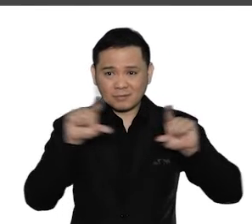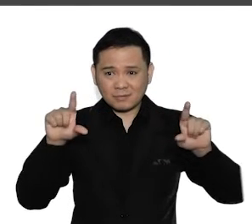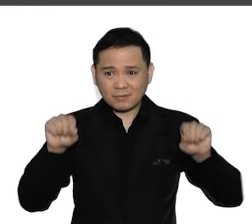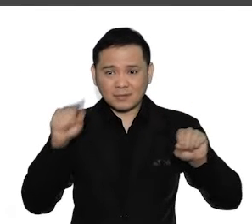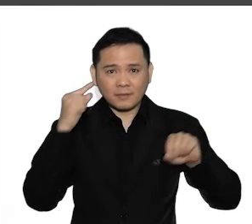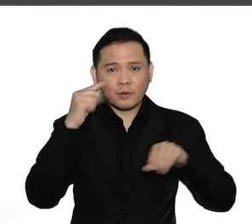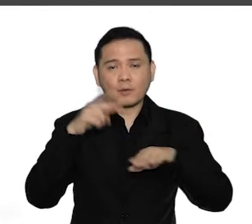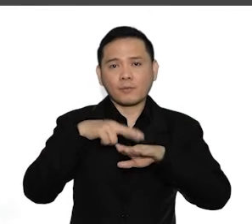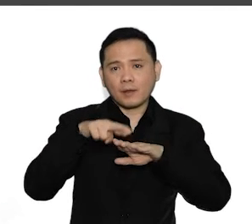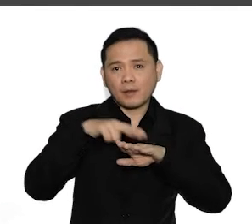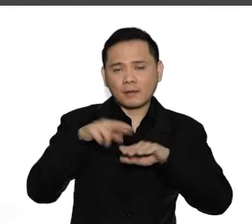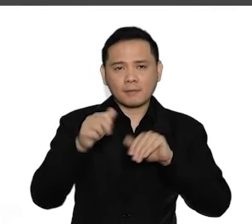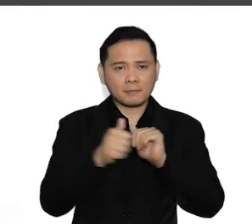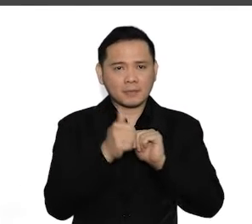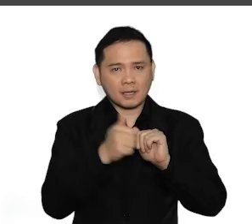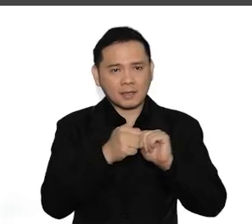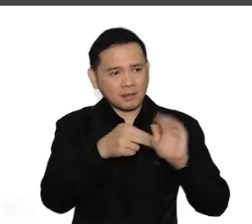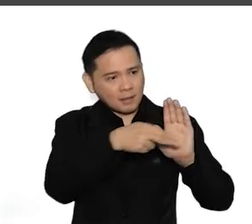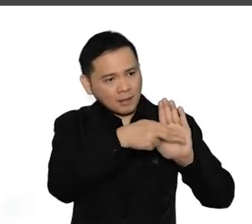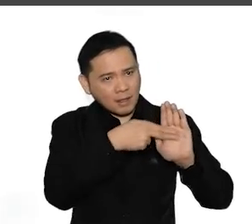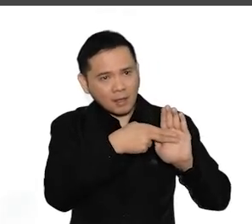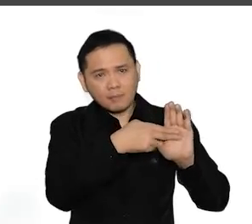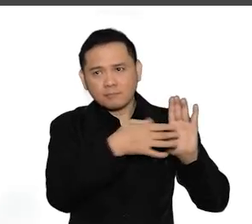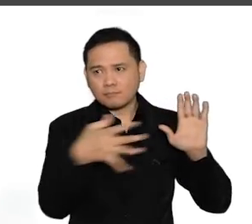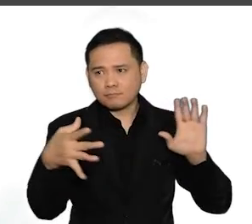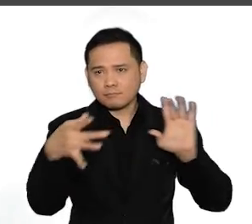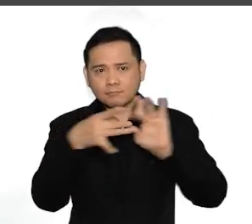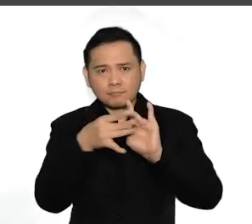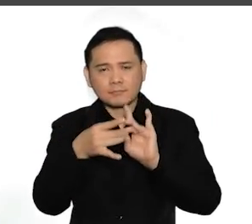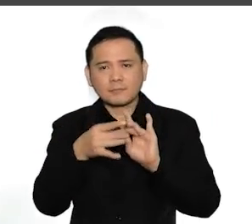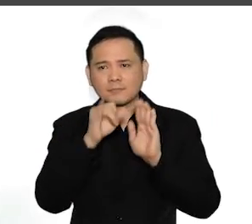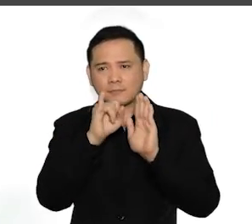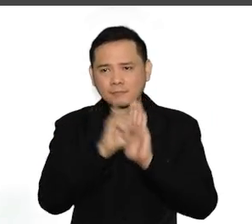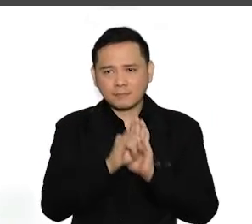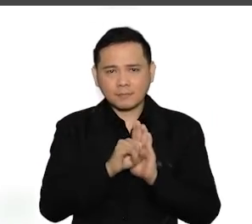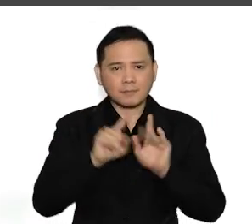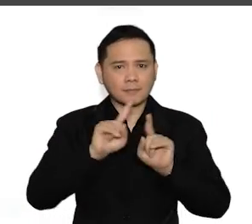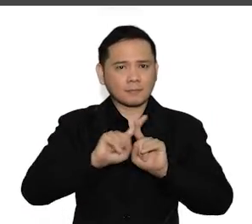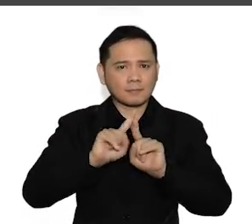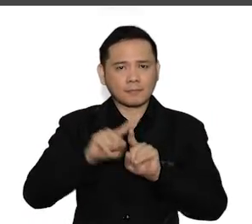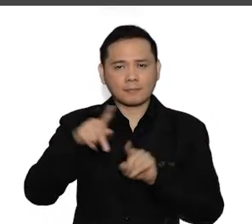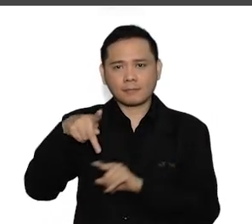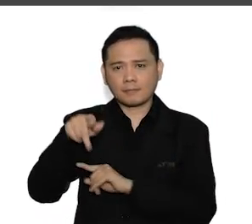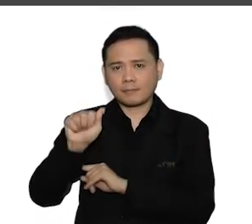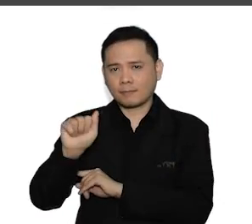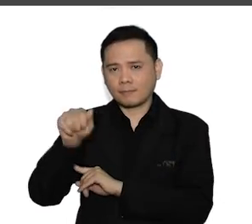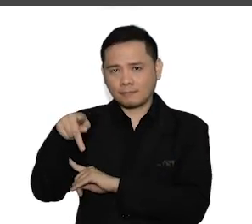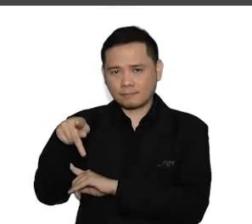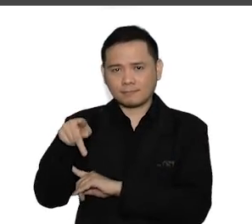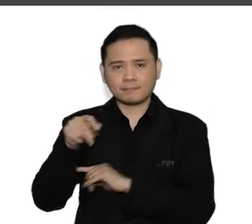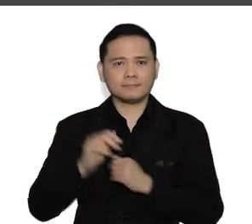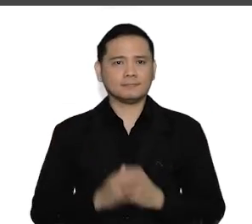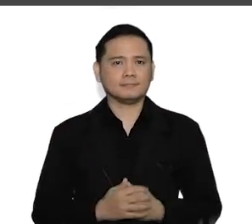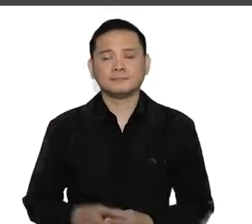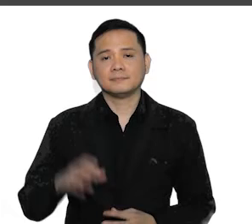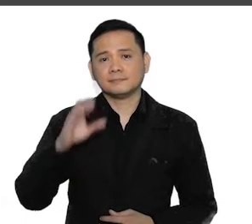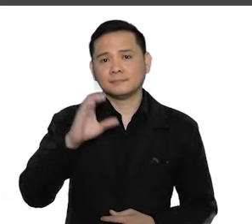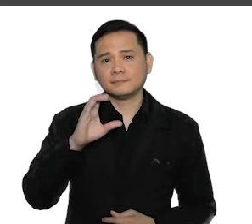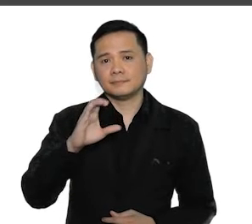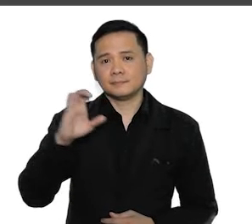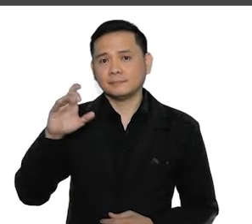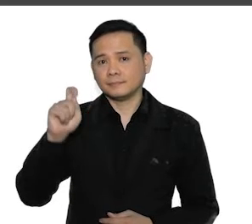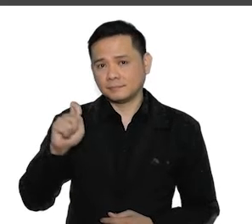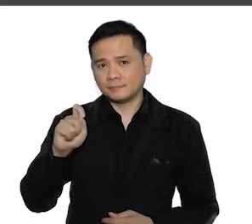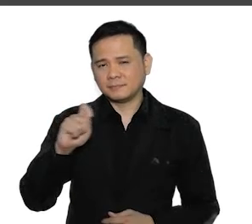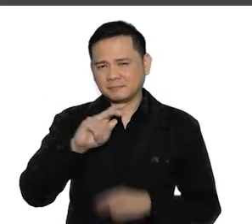be used as references for the purpose of identifying climate-responsive PPAs. The CCE-T